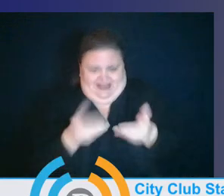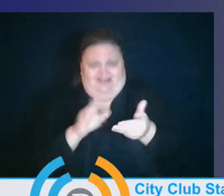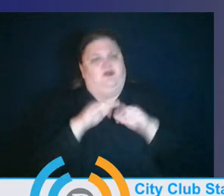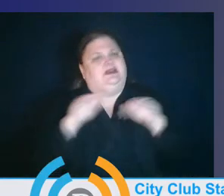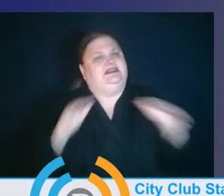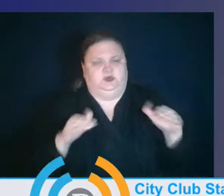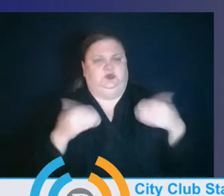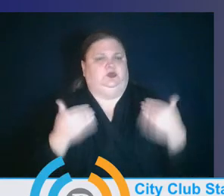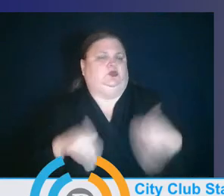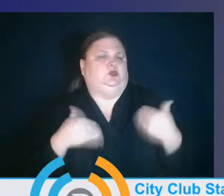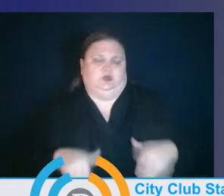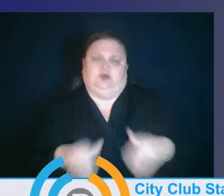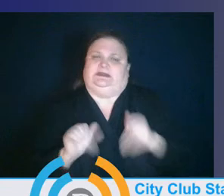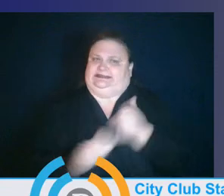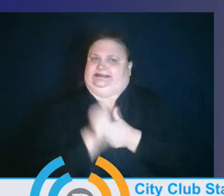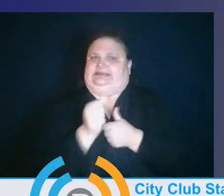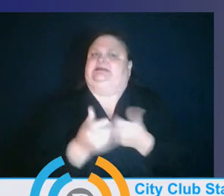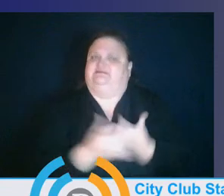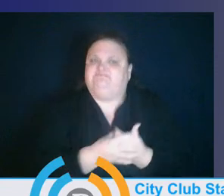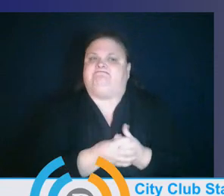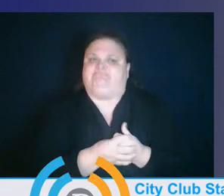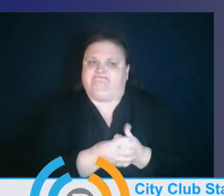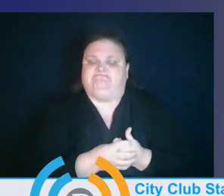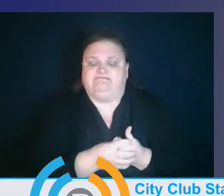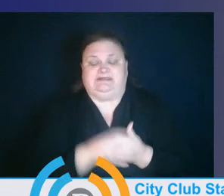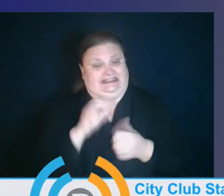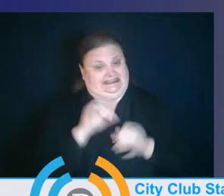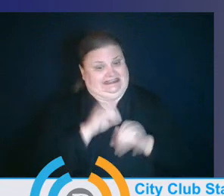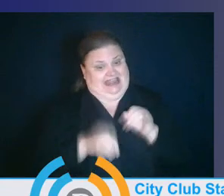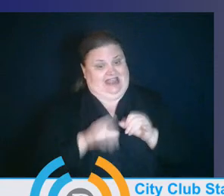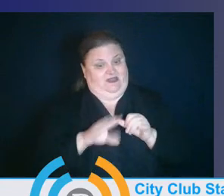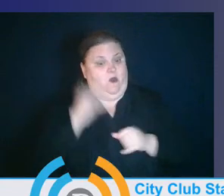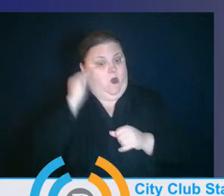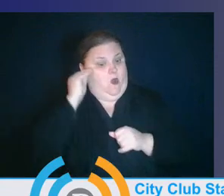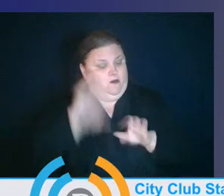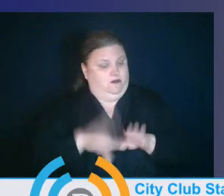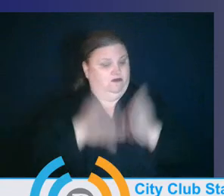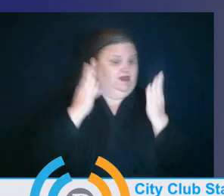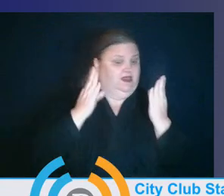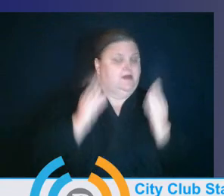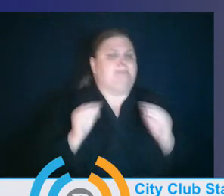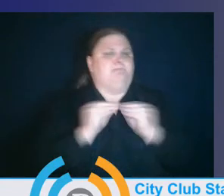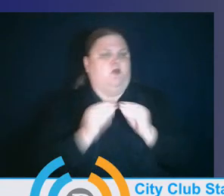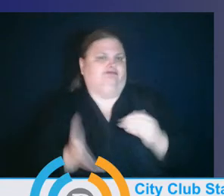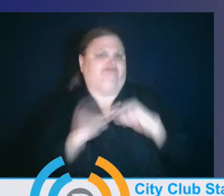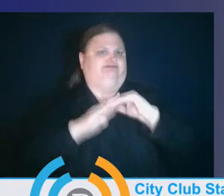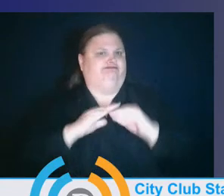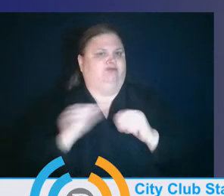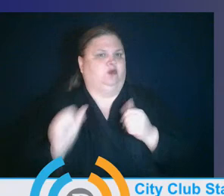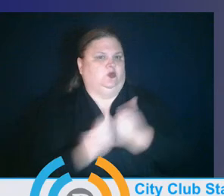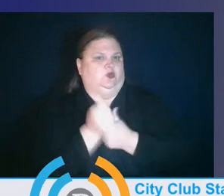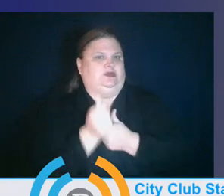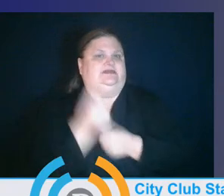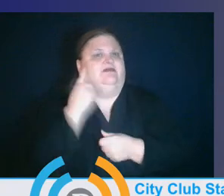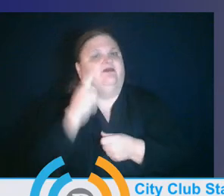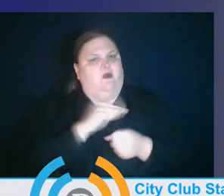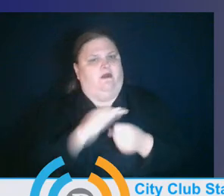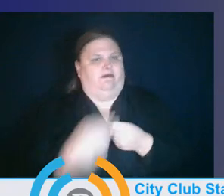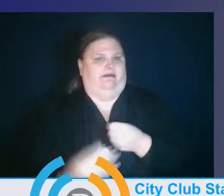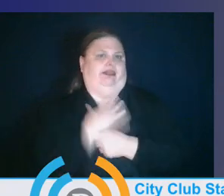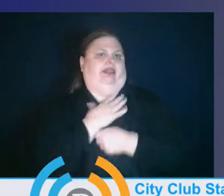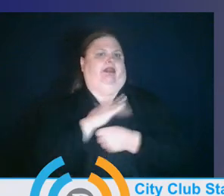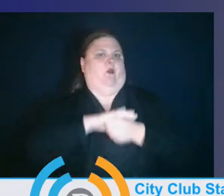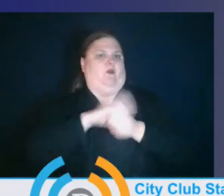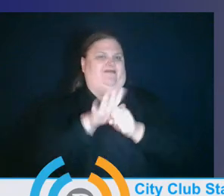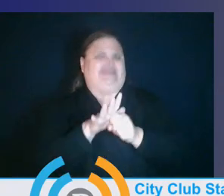Also as well, being in that home and increasing the likelihood and the potential for contracting COVID. At the